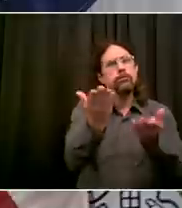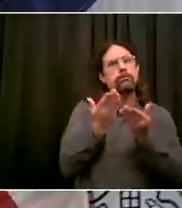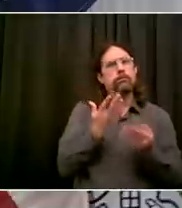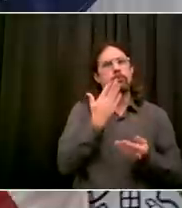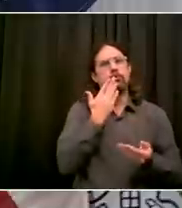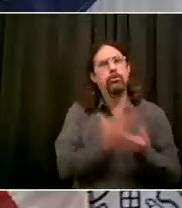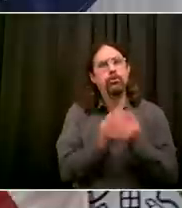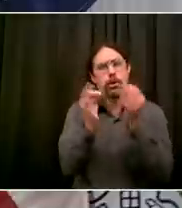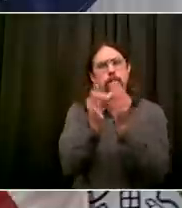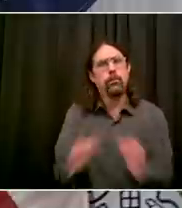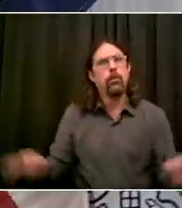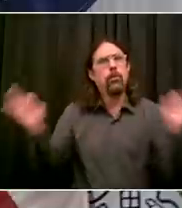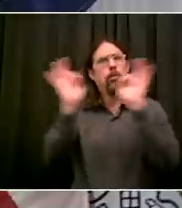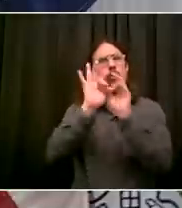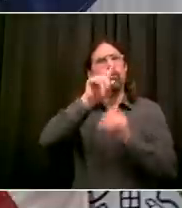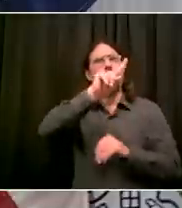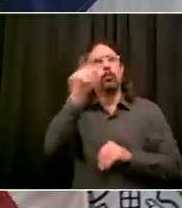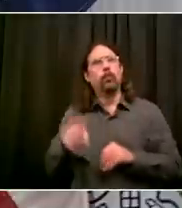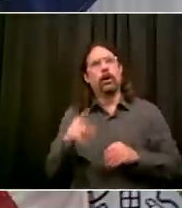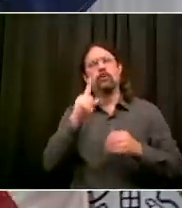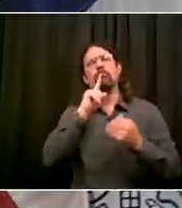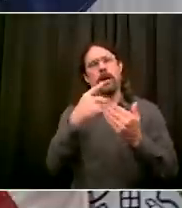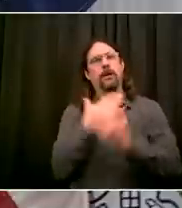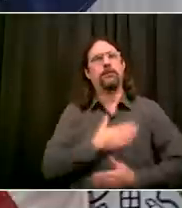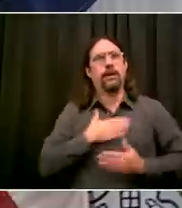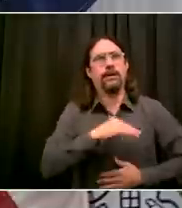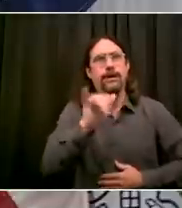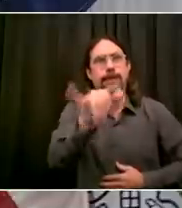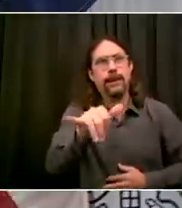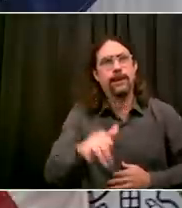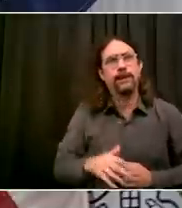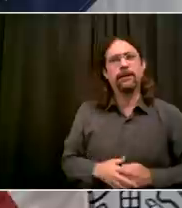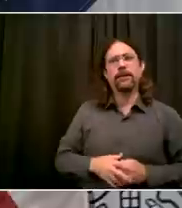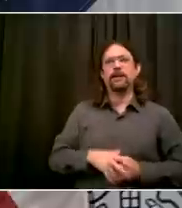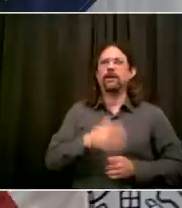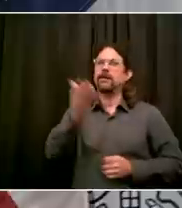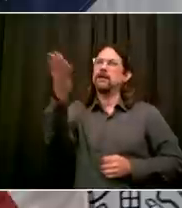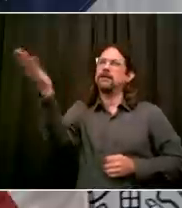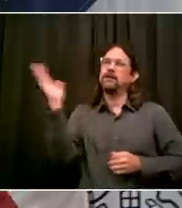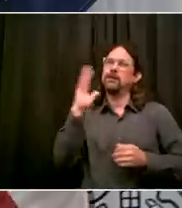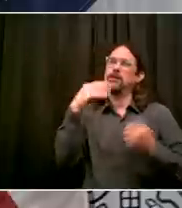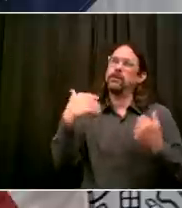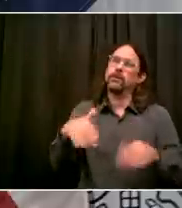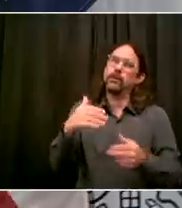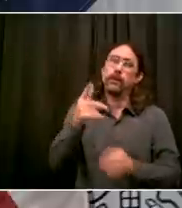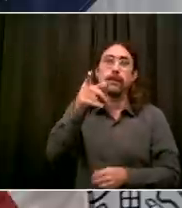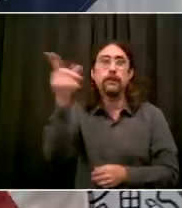we have to get it right for each and every one of these families, even with all the challenges we are facing. Chancellor.